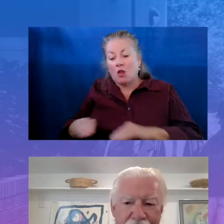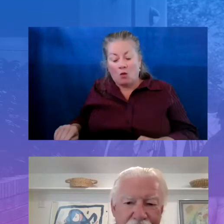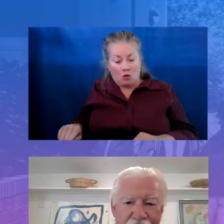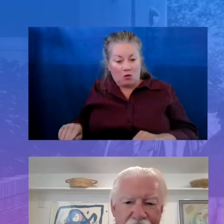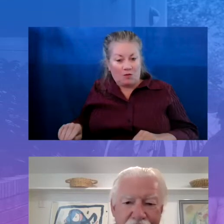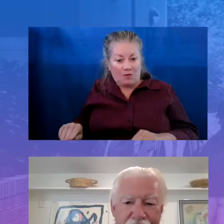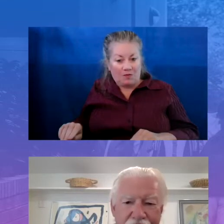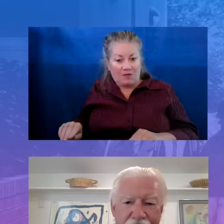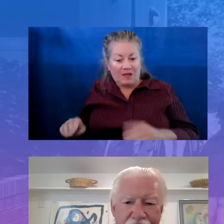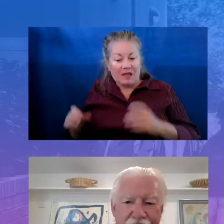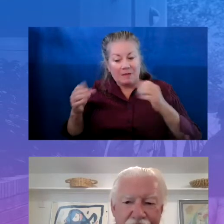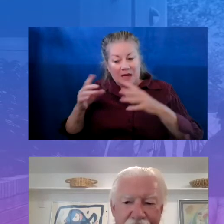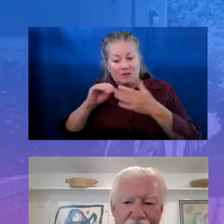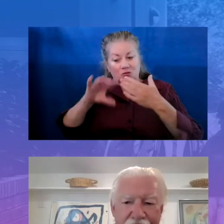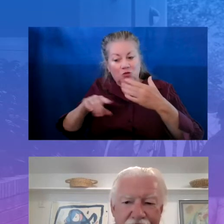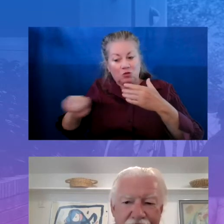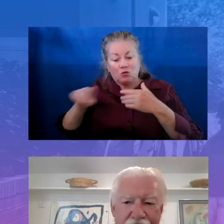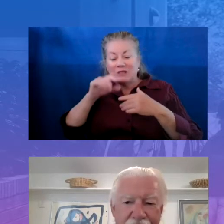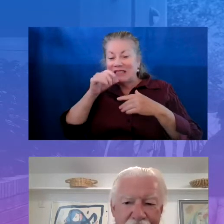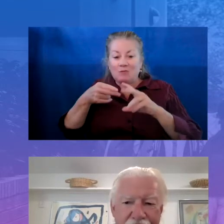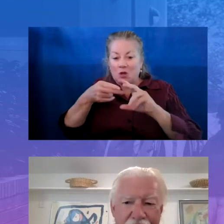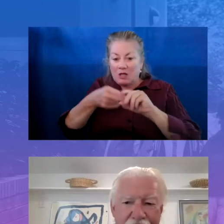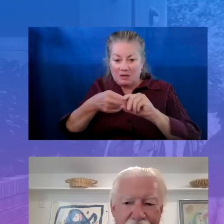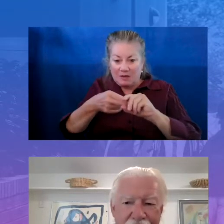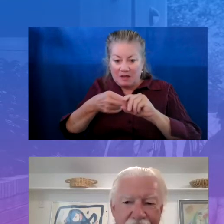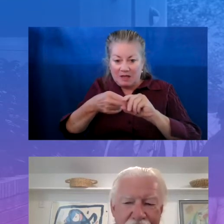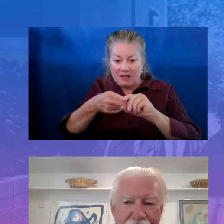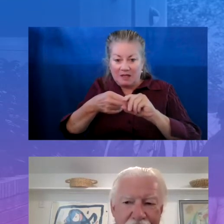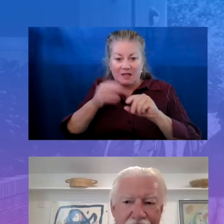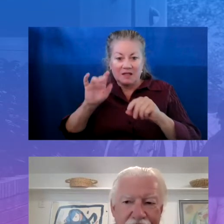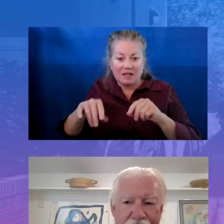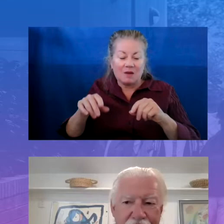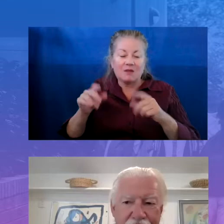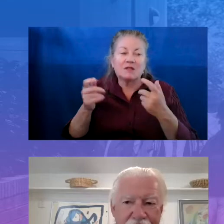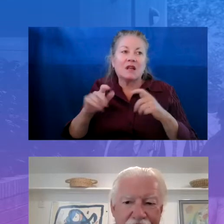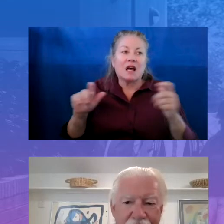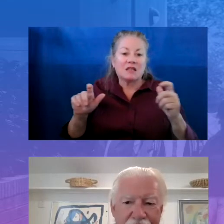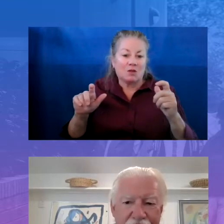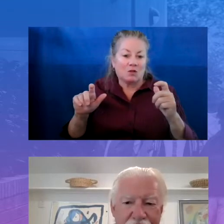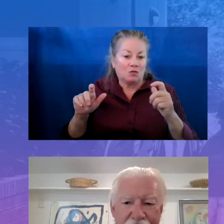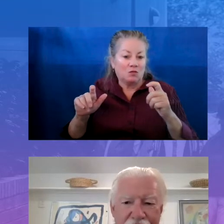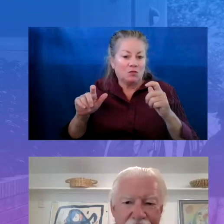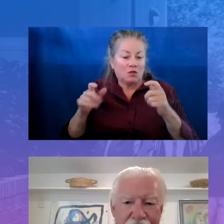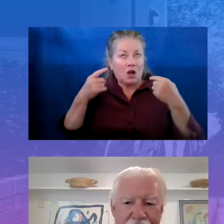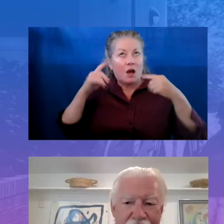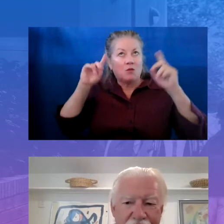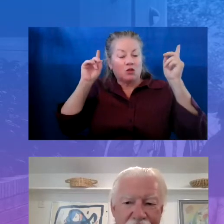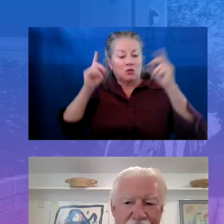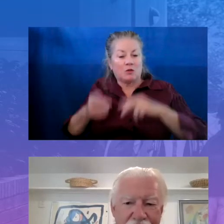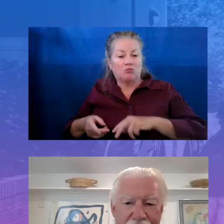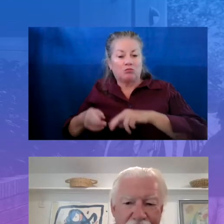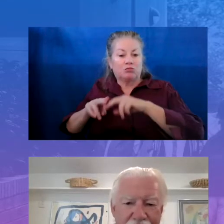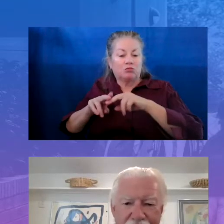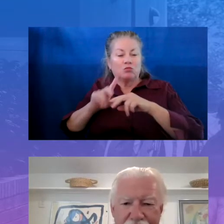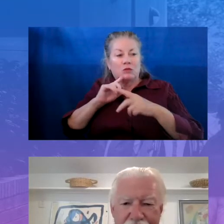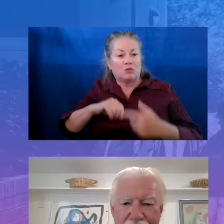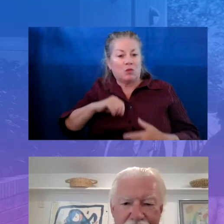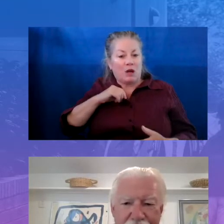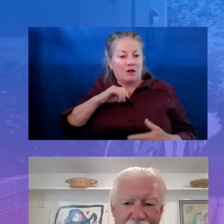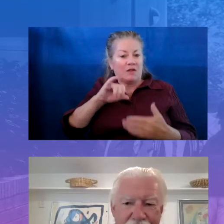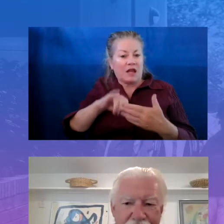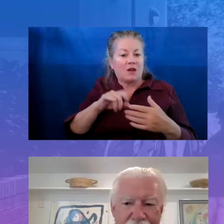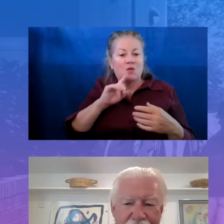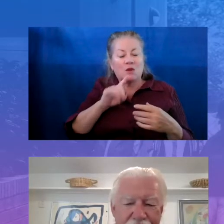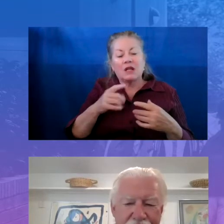not participate. That was a sizable accomplishment. And we were very proud of that. And we're confident that we're going to see even greater